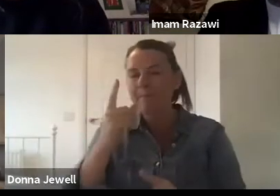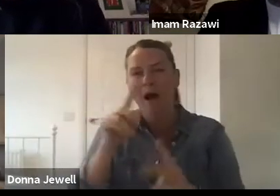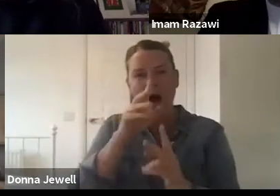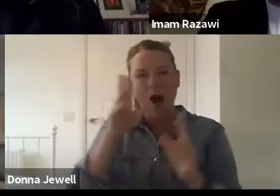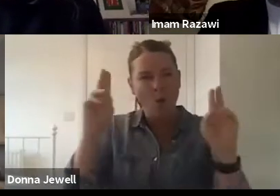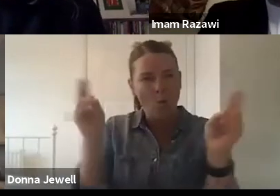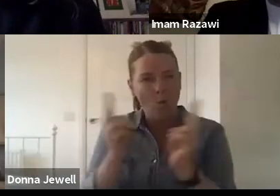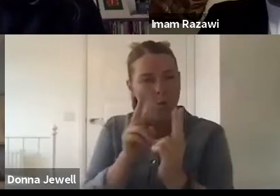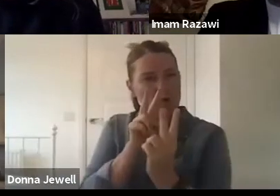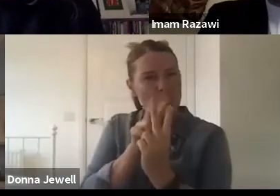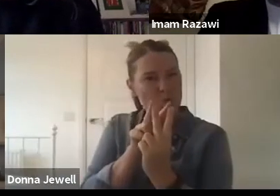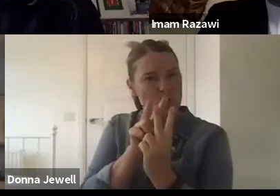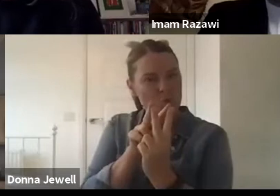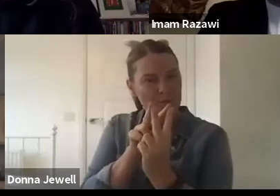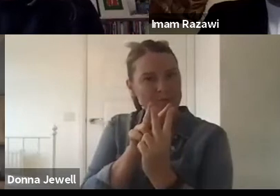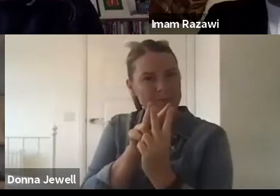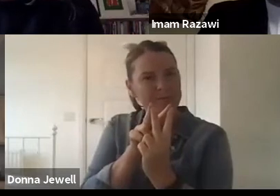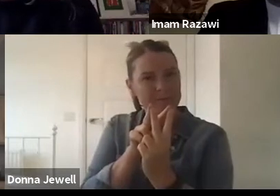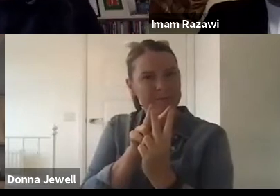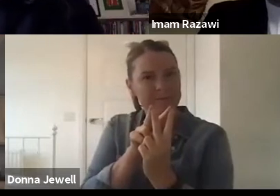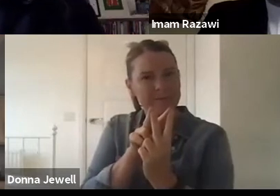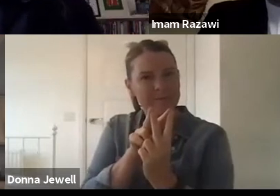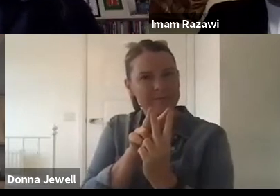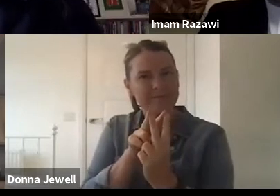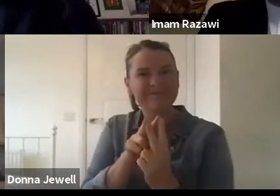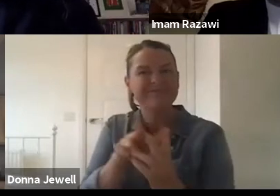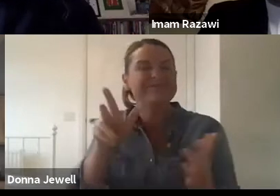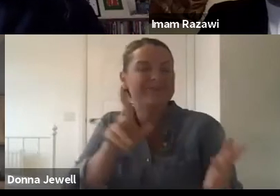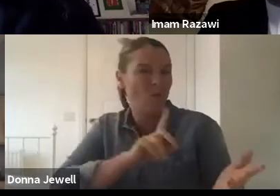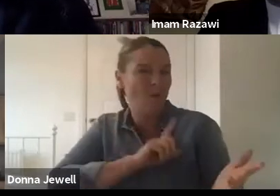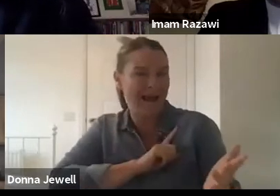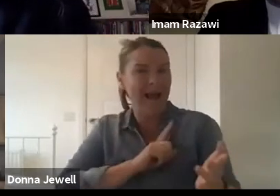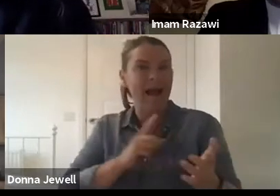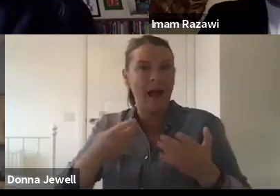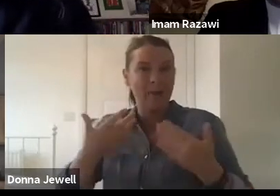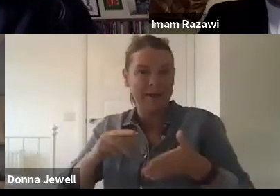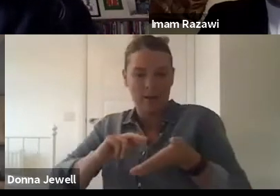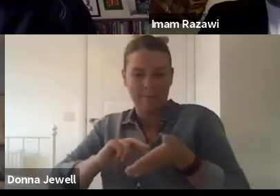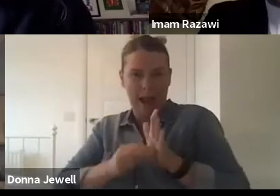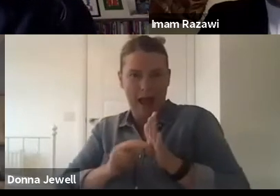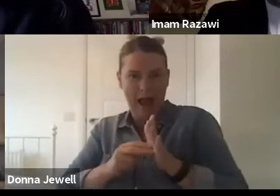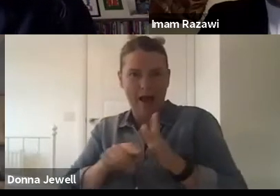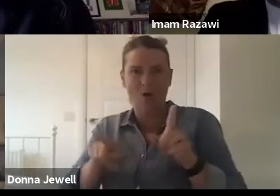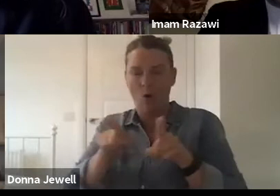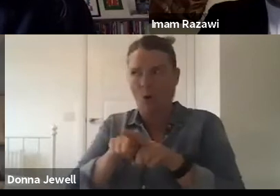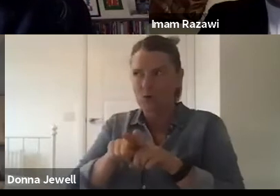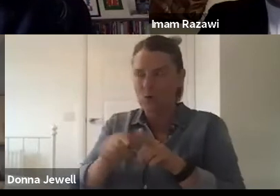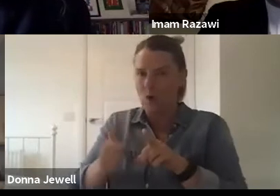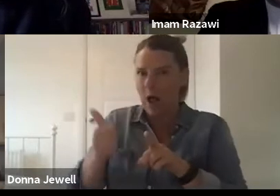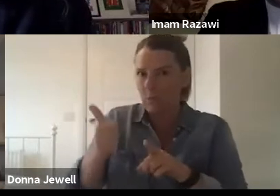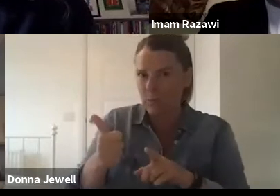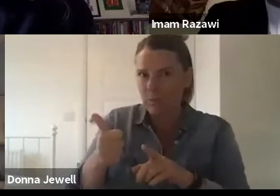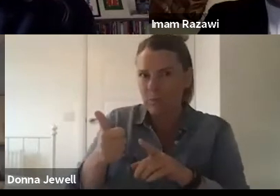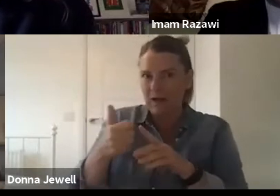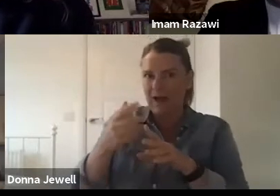thinking about planning is one thing, but being in the middle of doing is a slightly different place. And I think we're all in the